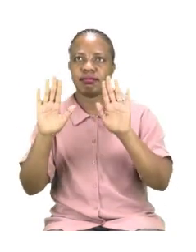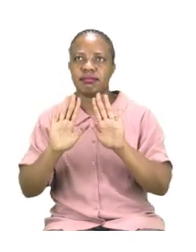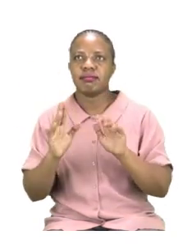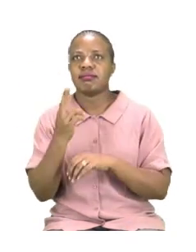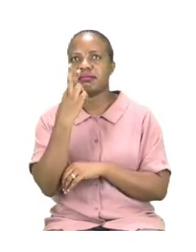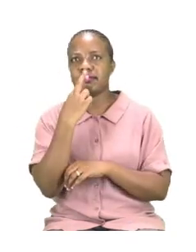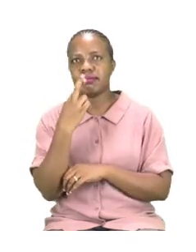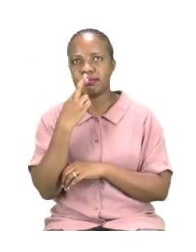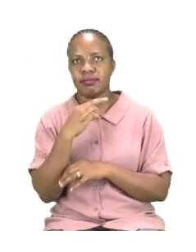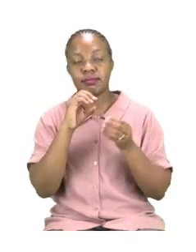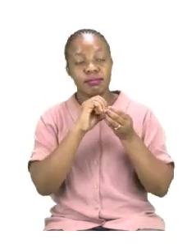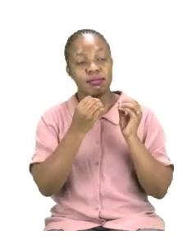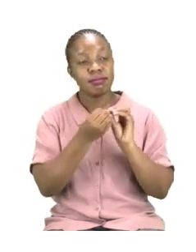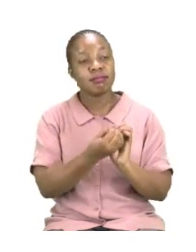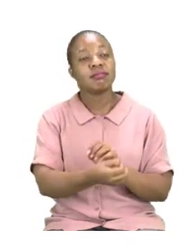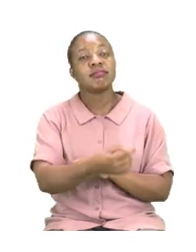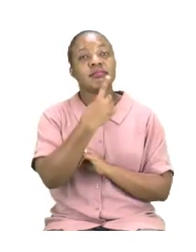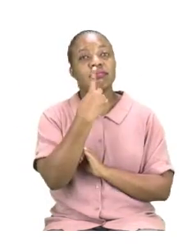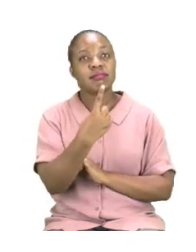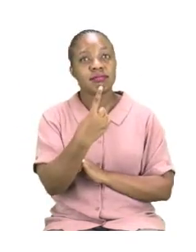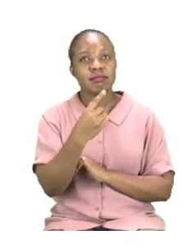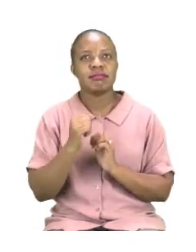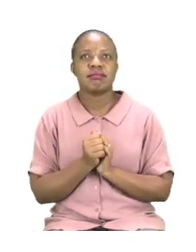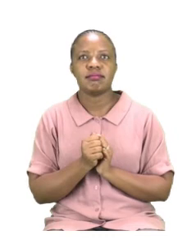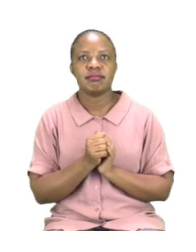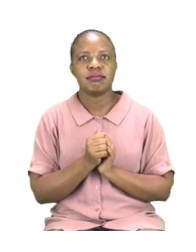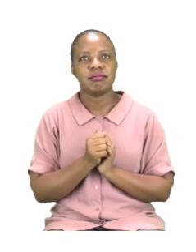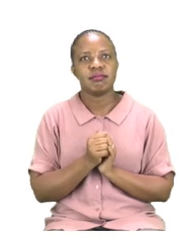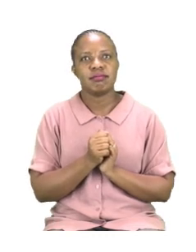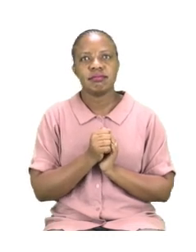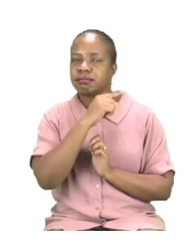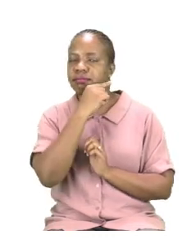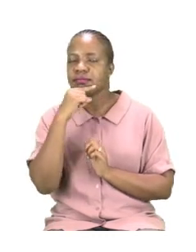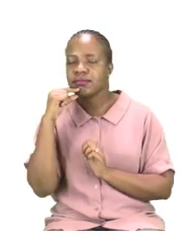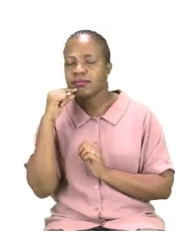number 1. Number 1 is a sphere.